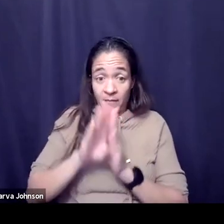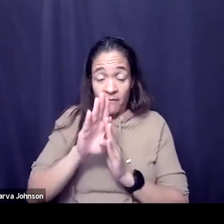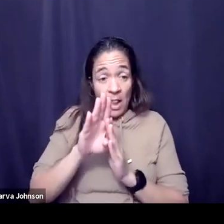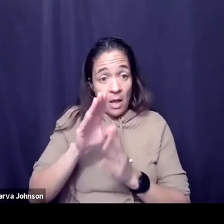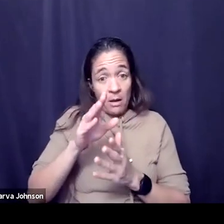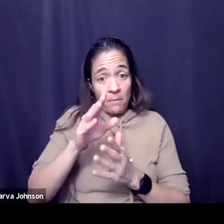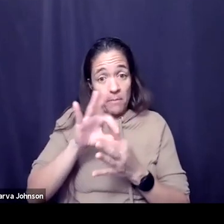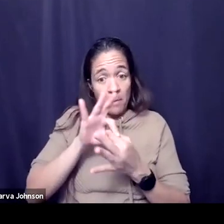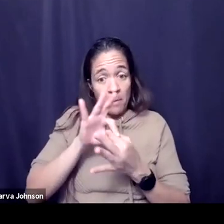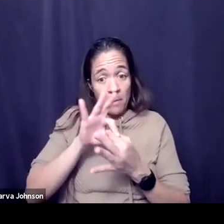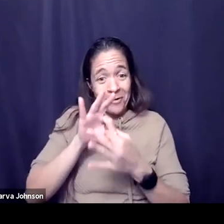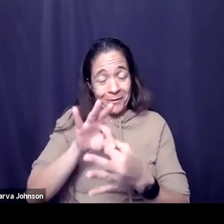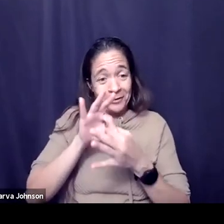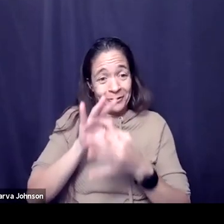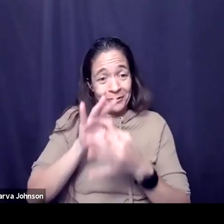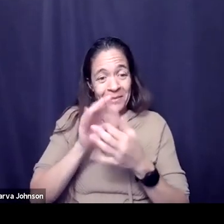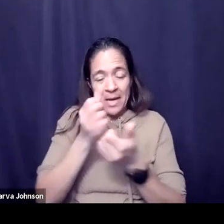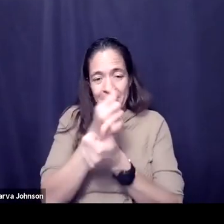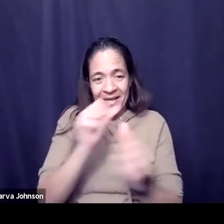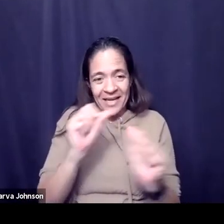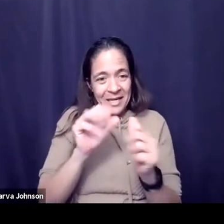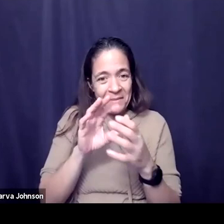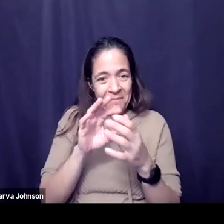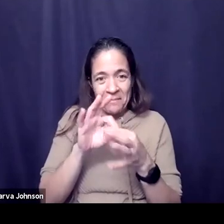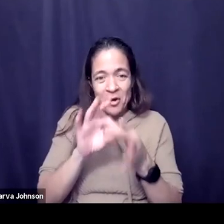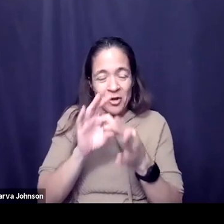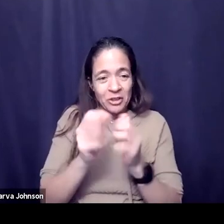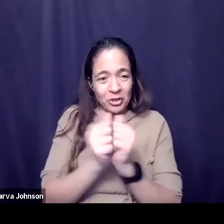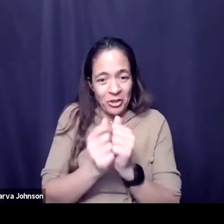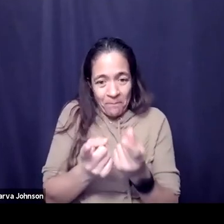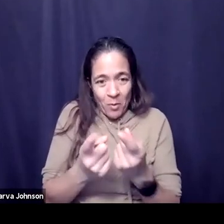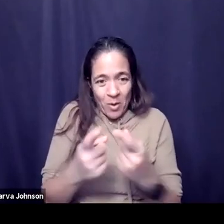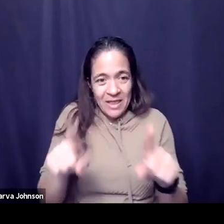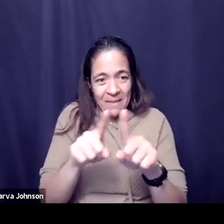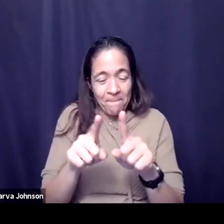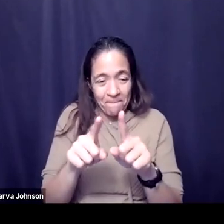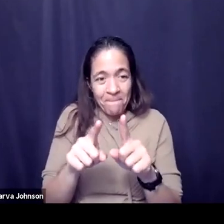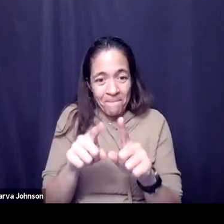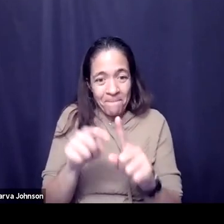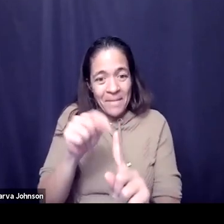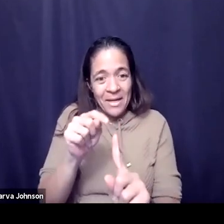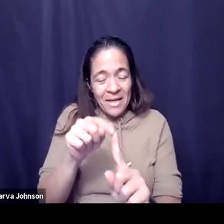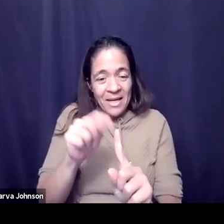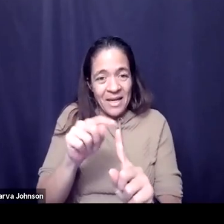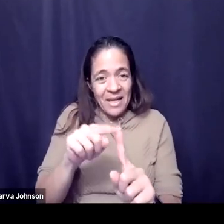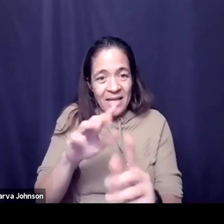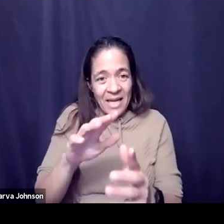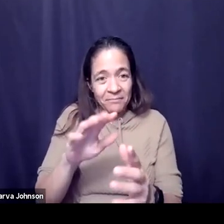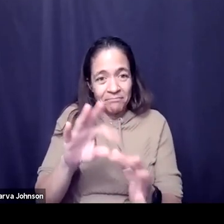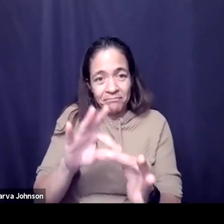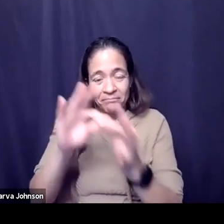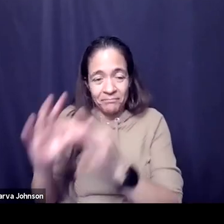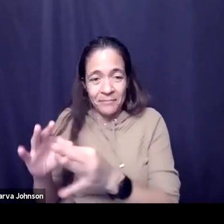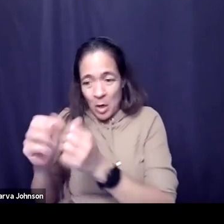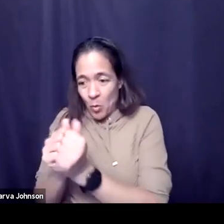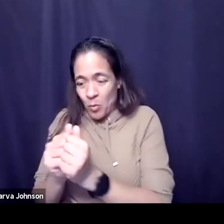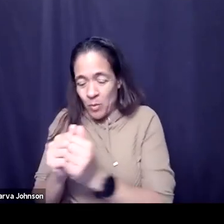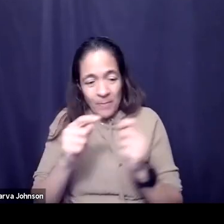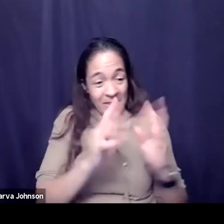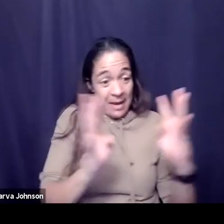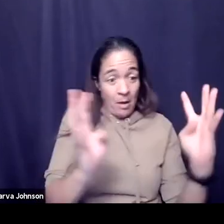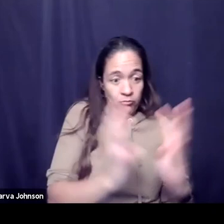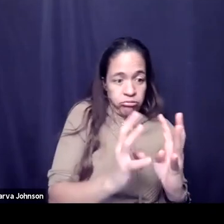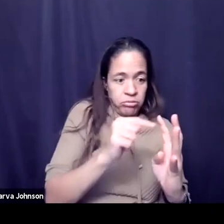you know loose any sort of partnership with them and with them with each other that is going to help us accomplish